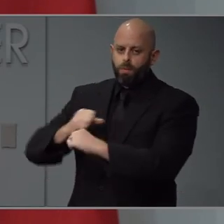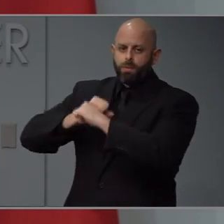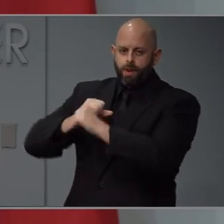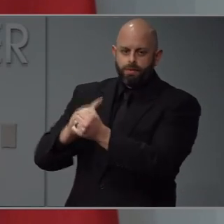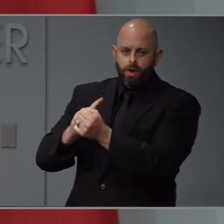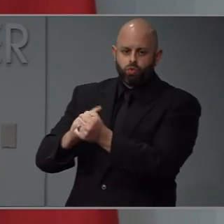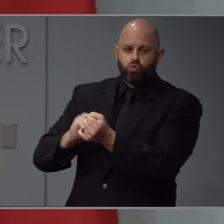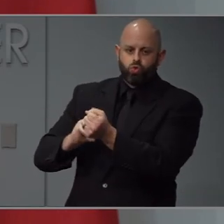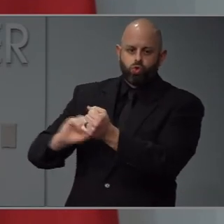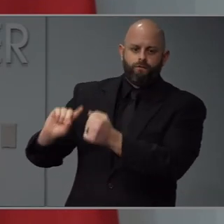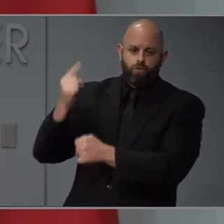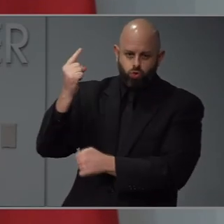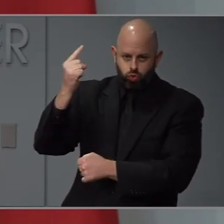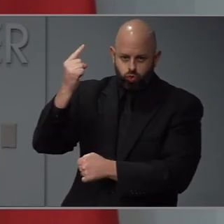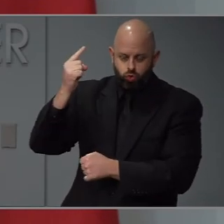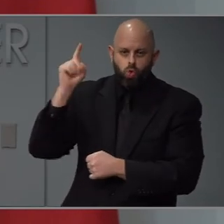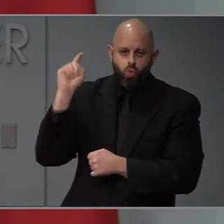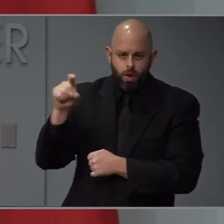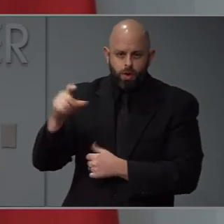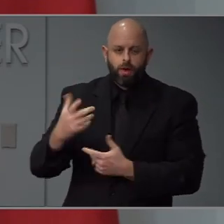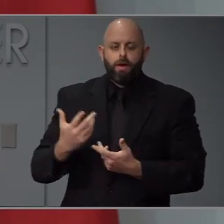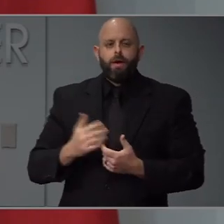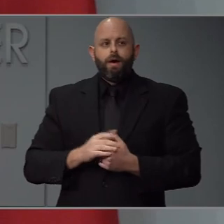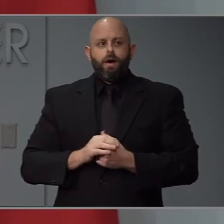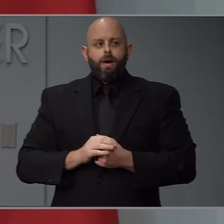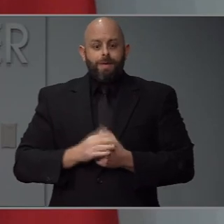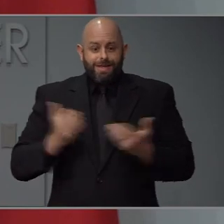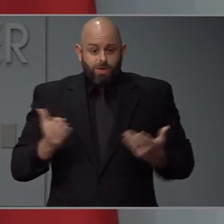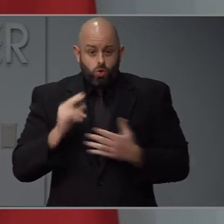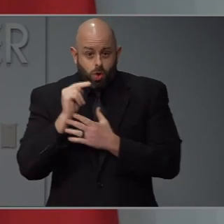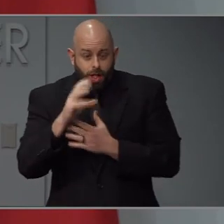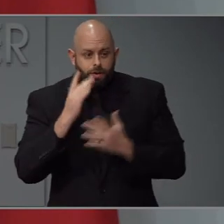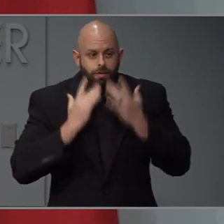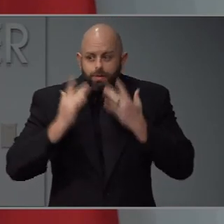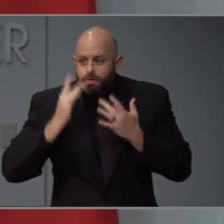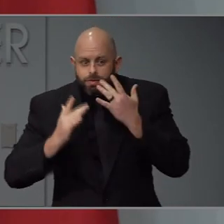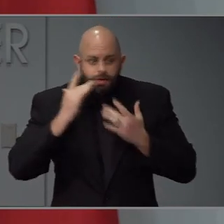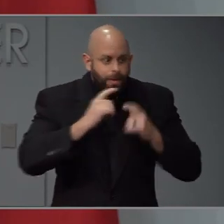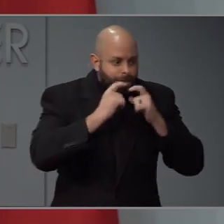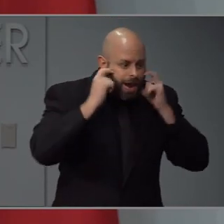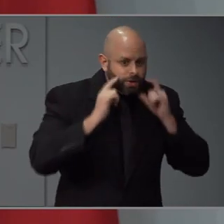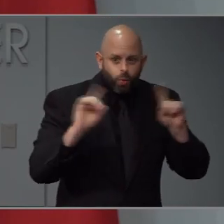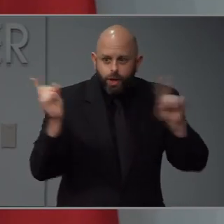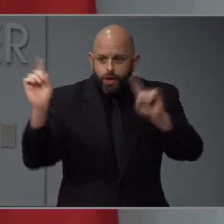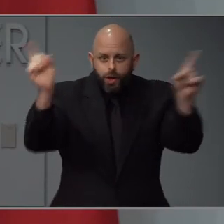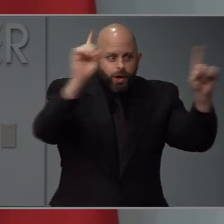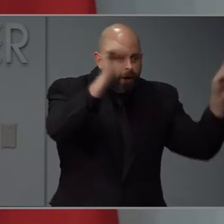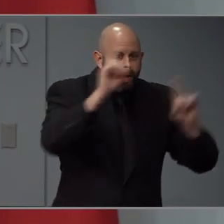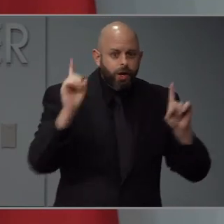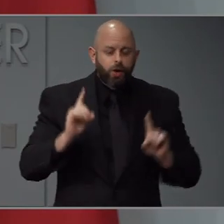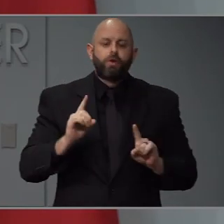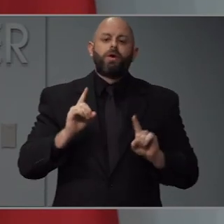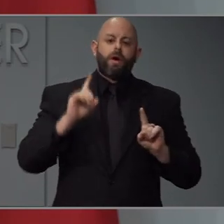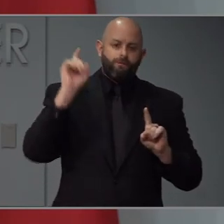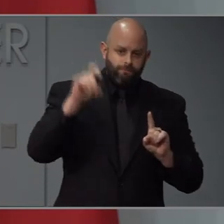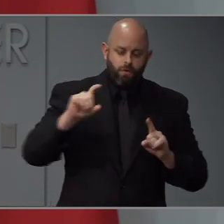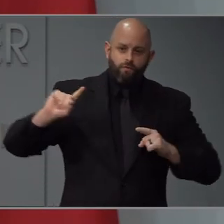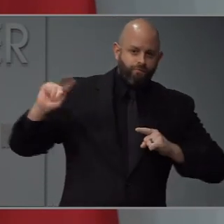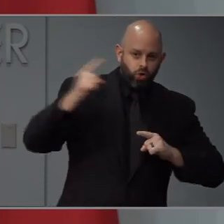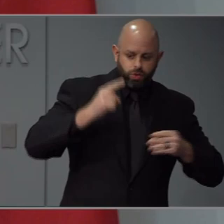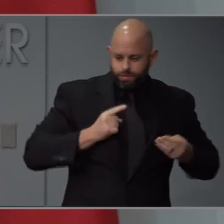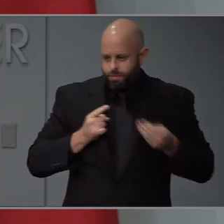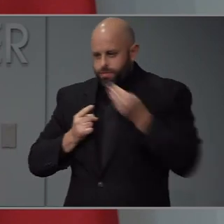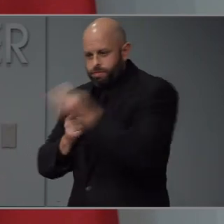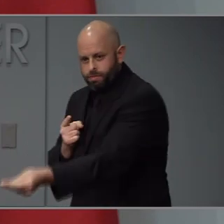them. And as we said, the supply lines are tight here. And so all masks really need to be going to our health care workers, our first